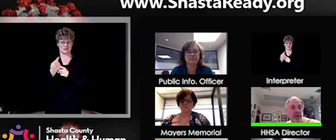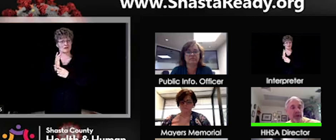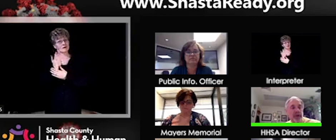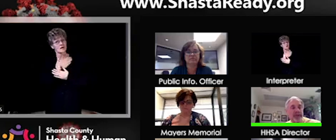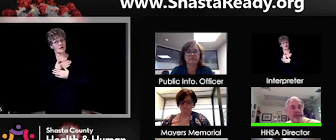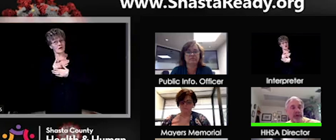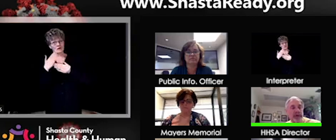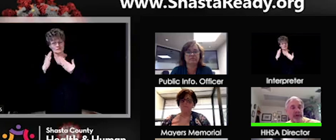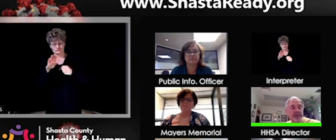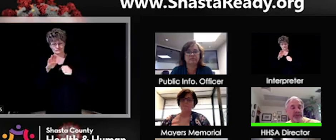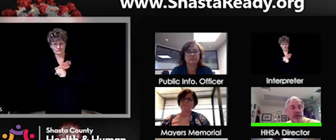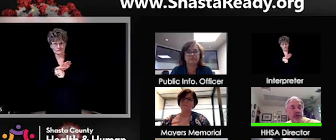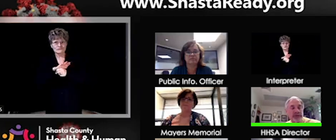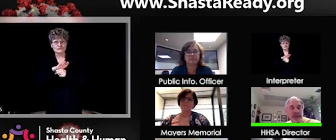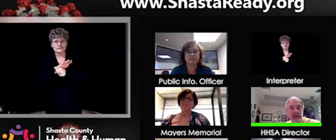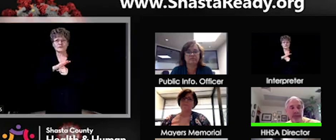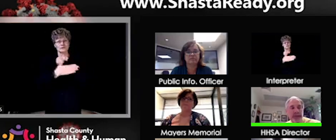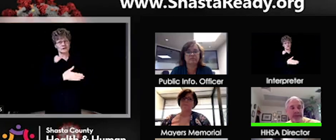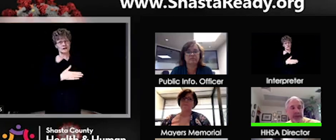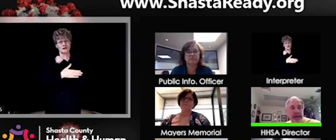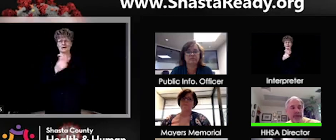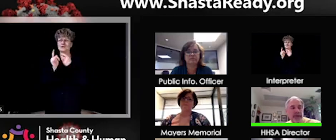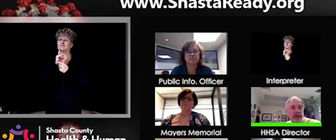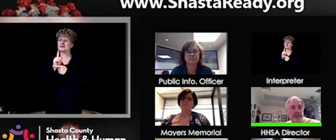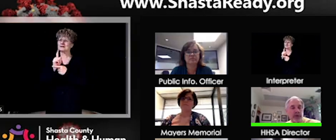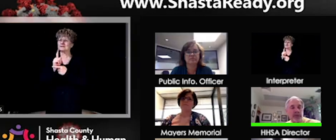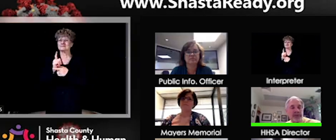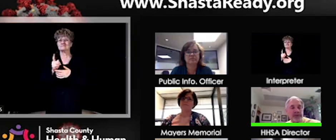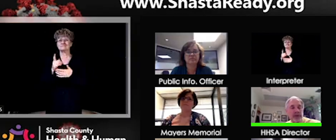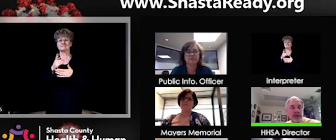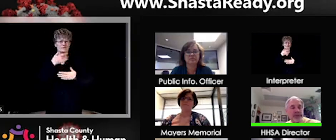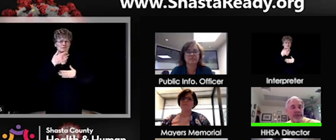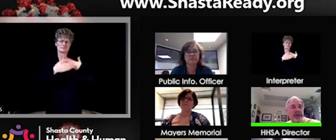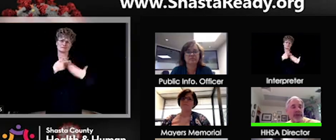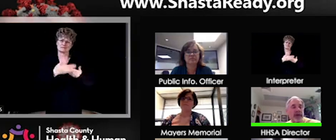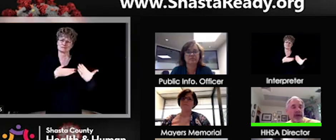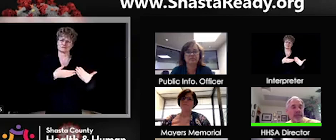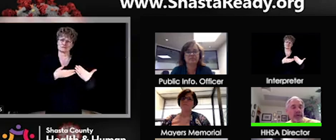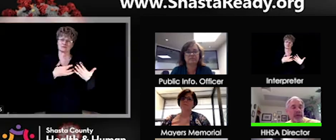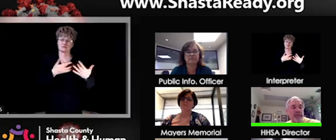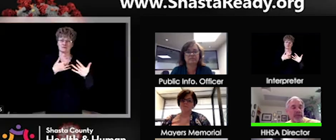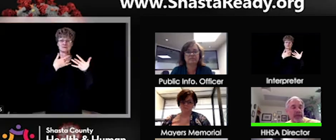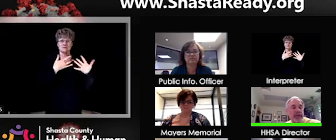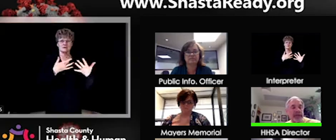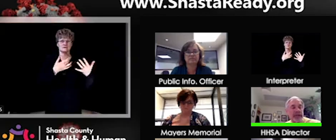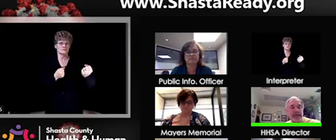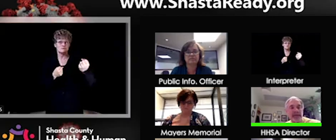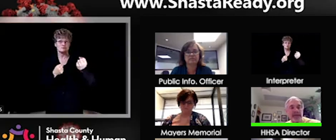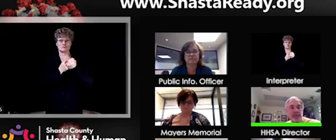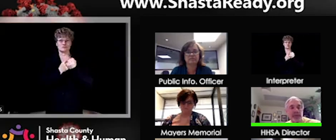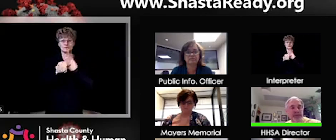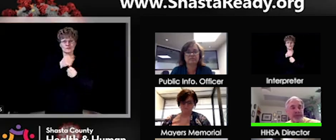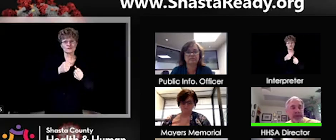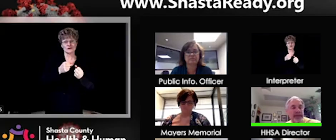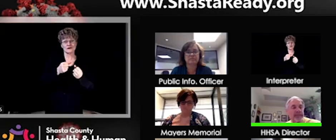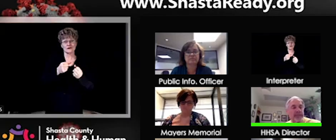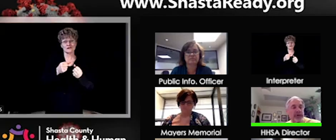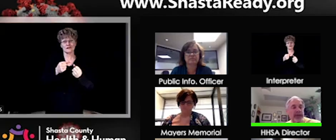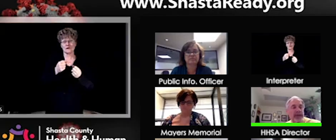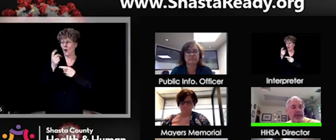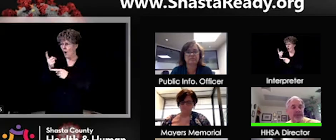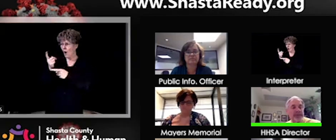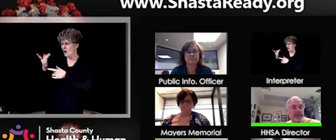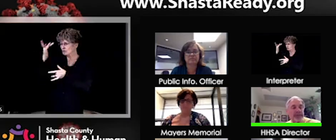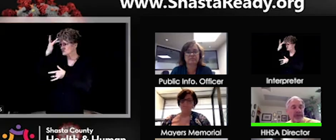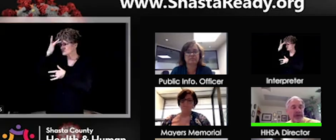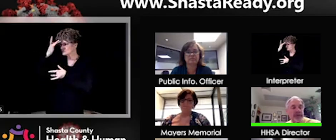Uh, I think we all have experienced friends helping us out on a moment's notice, uh, taking care of us when we're sick,